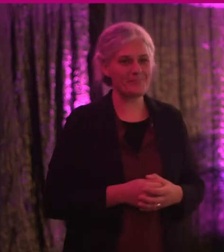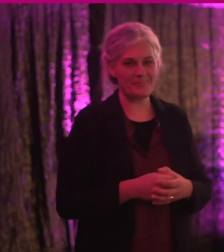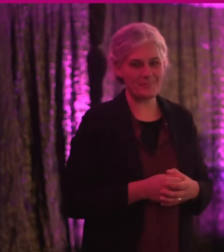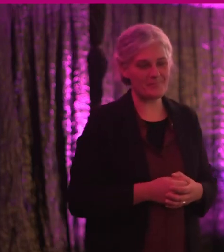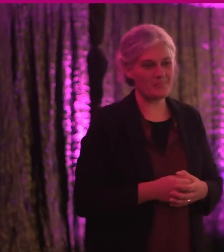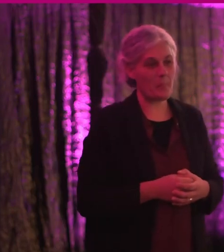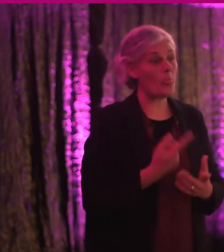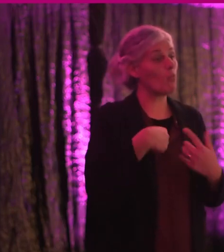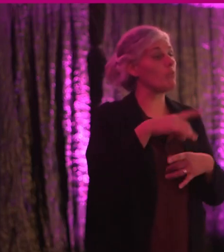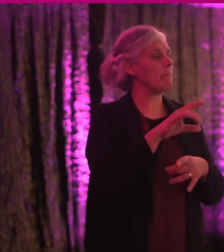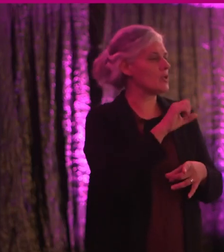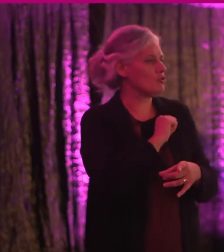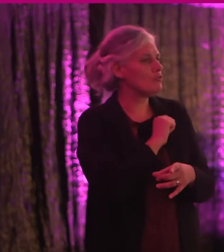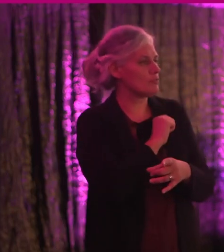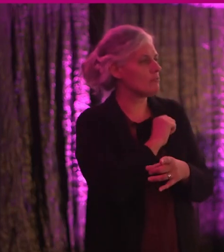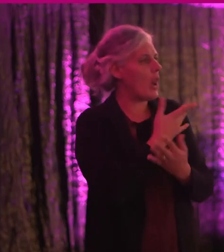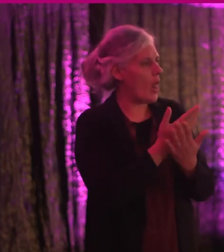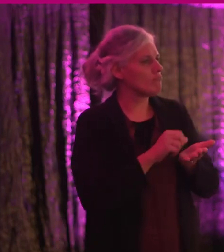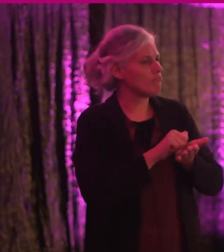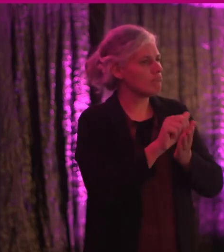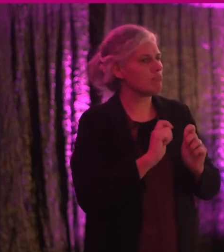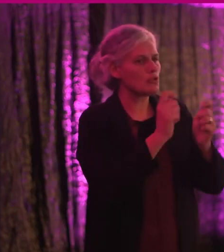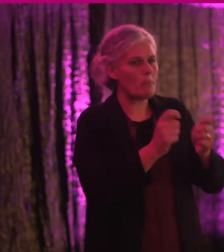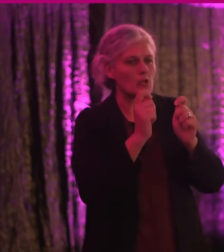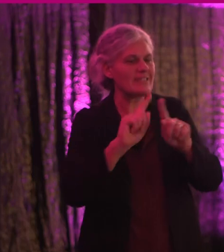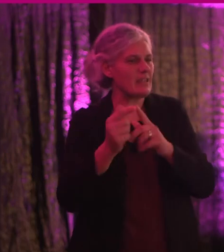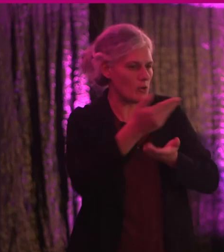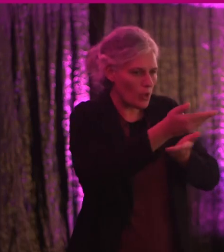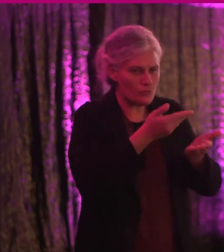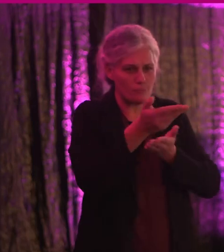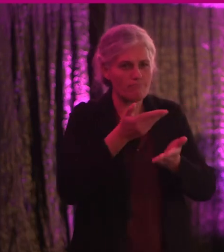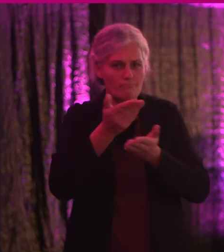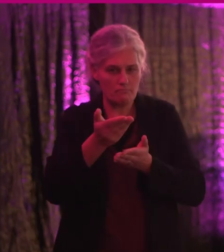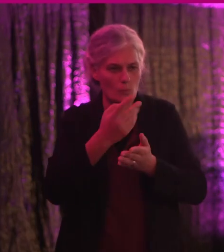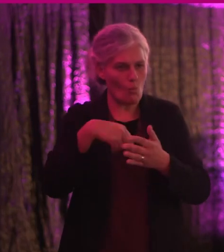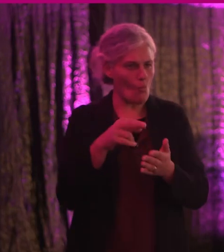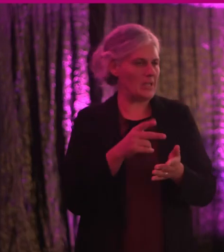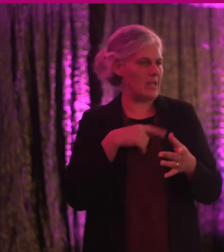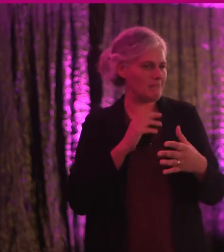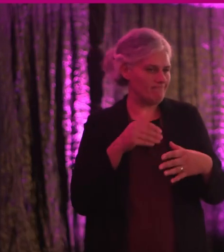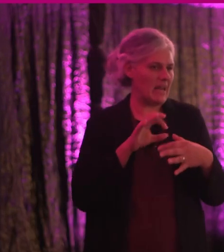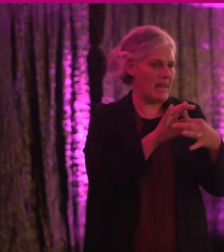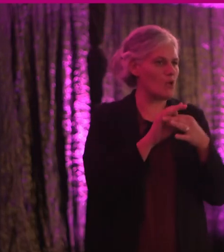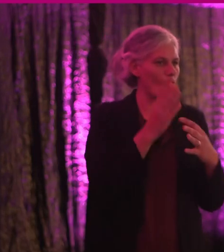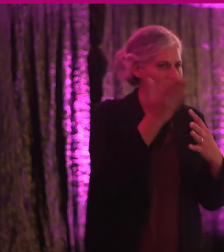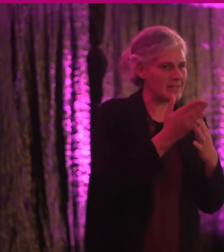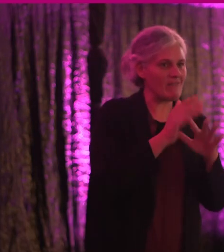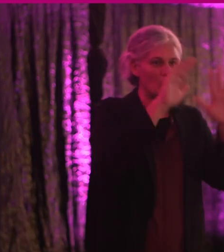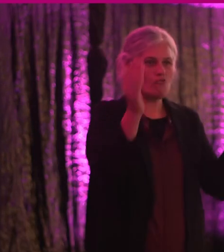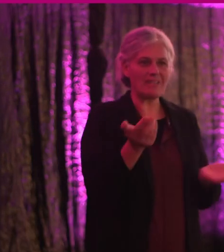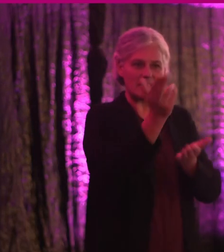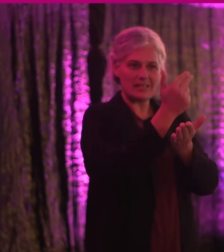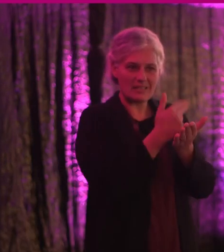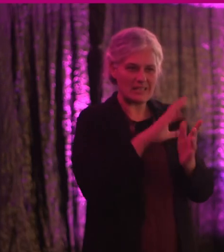We ensure that in our numerous submissions to various government consultations, that we reference accessibility and universal design,